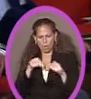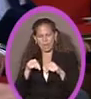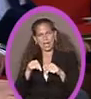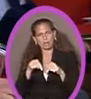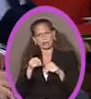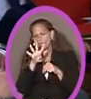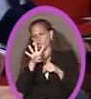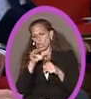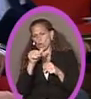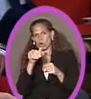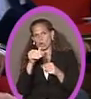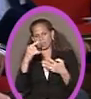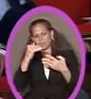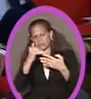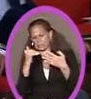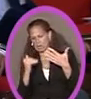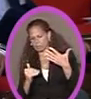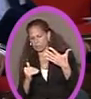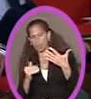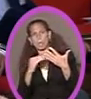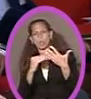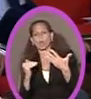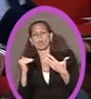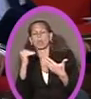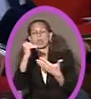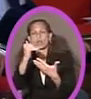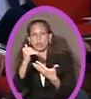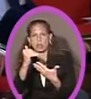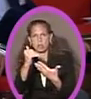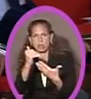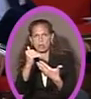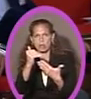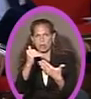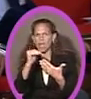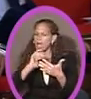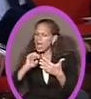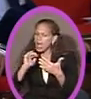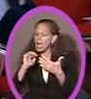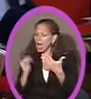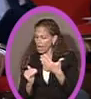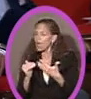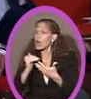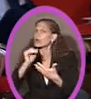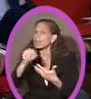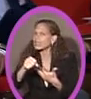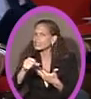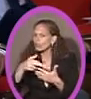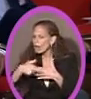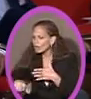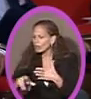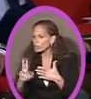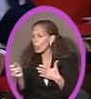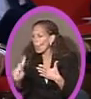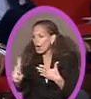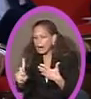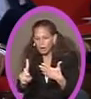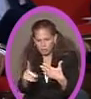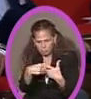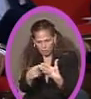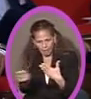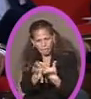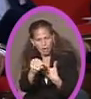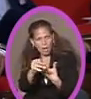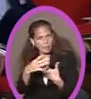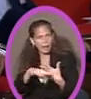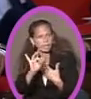steps or any further advancement. There's a reference to how advancement will occur, but you can't find that reference. I gave you a copy of that. It's posted